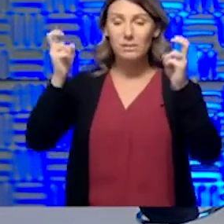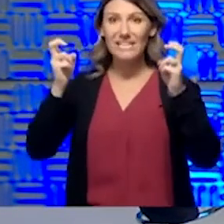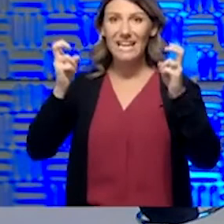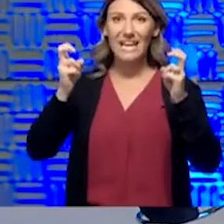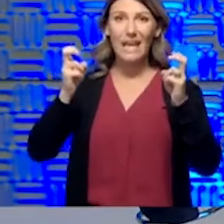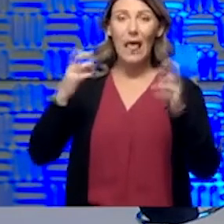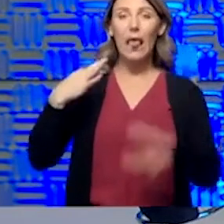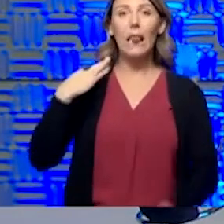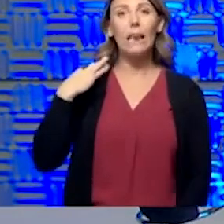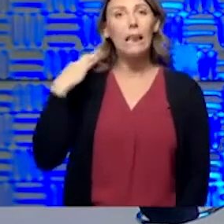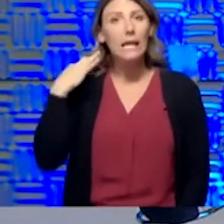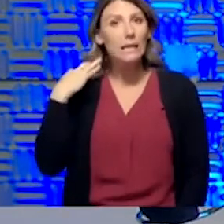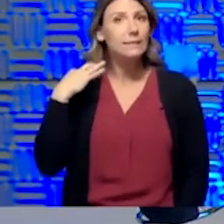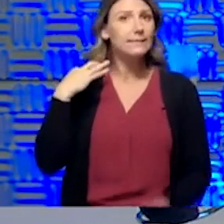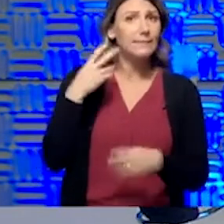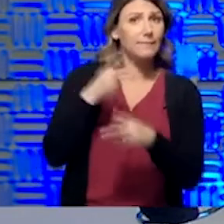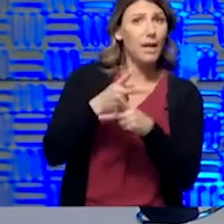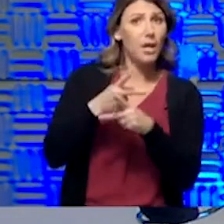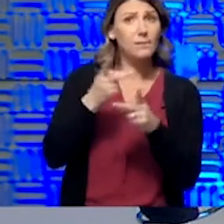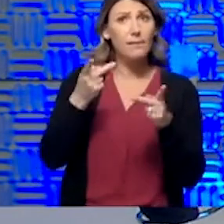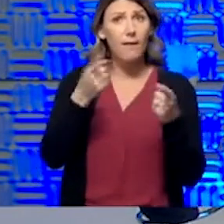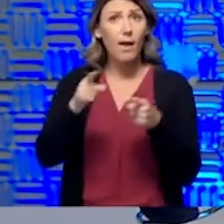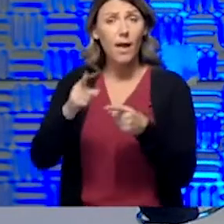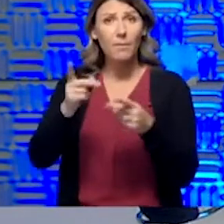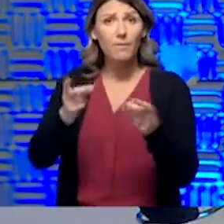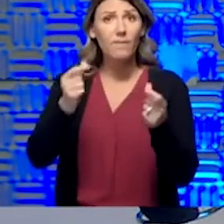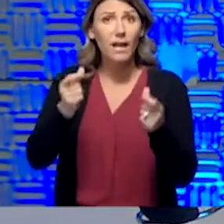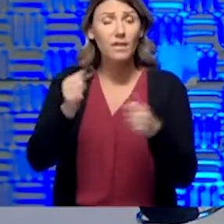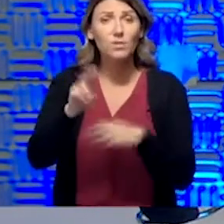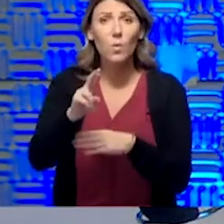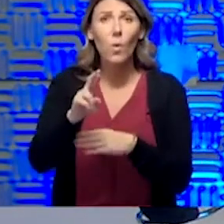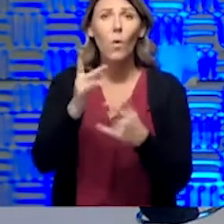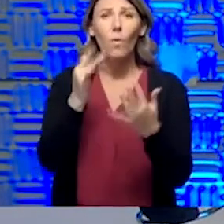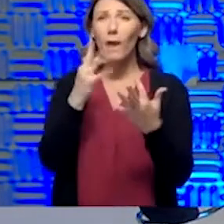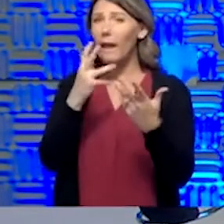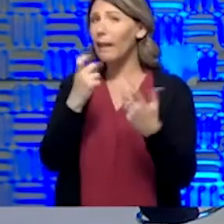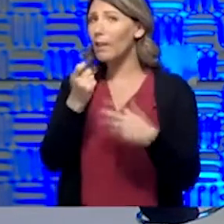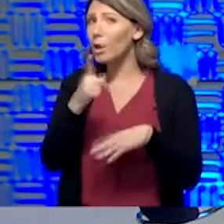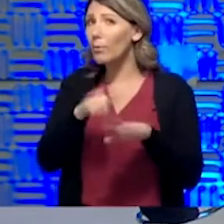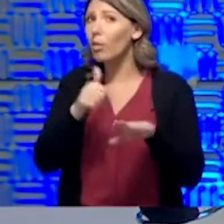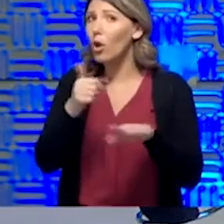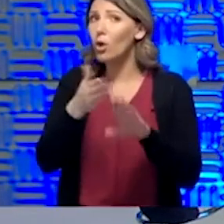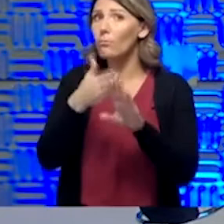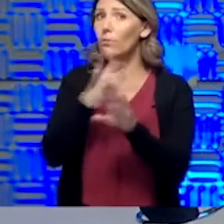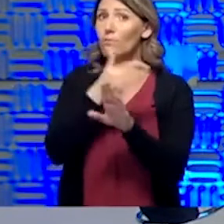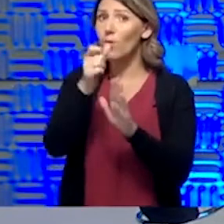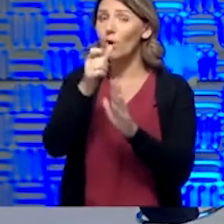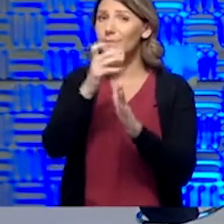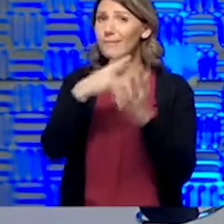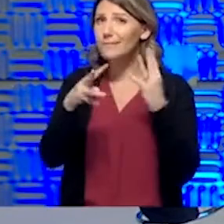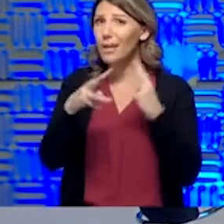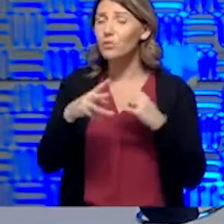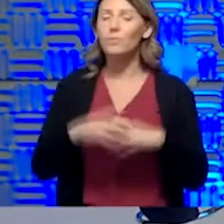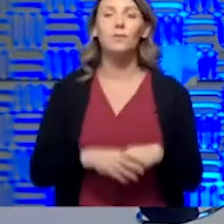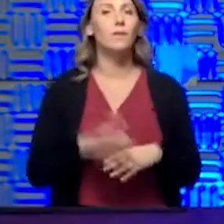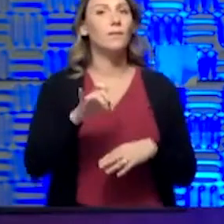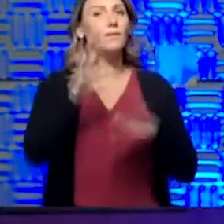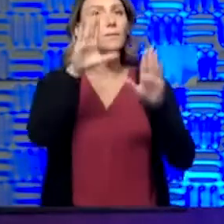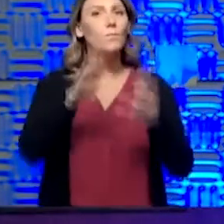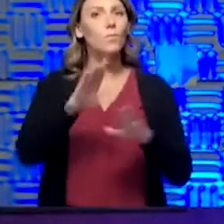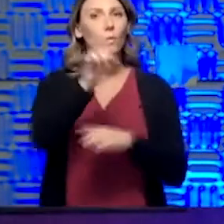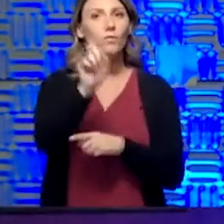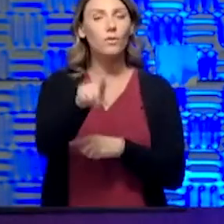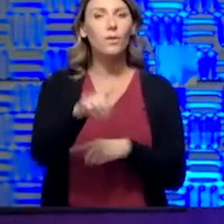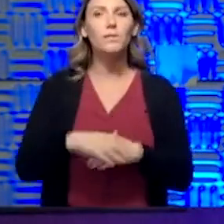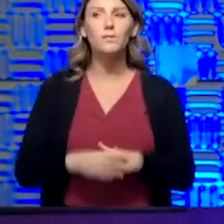care again. Does that happen really fast now? Are you going to wait a little longer before you schedule that? You know, that is a great question and